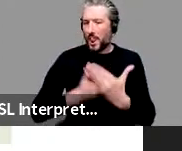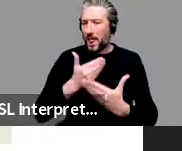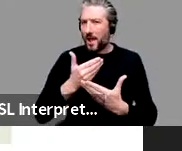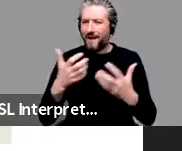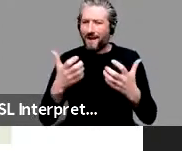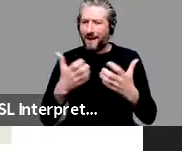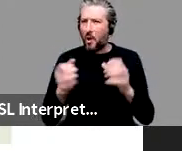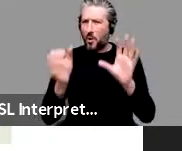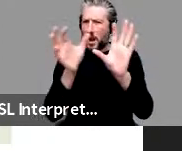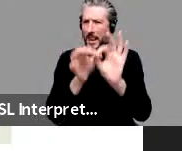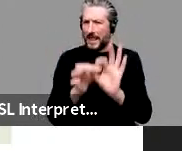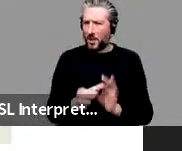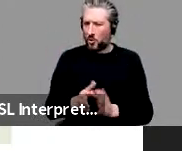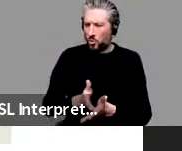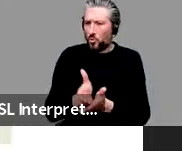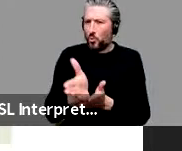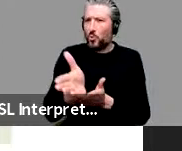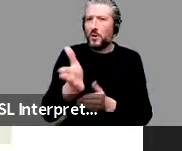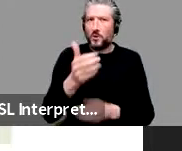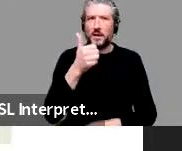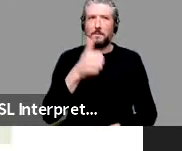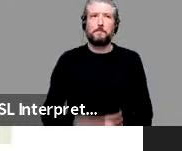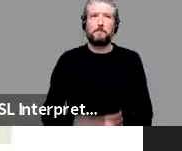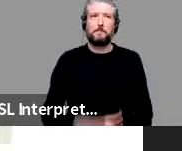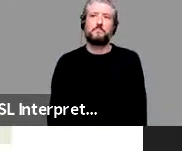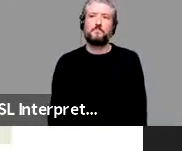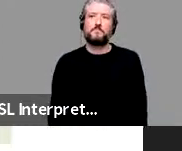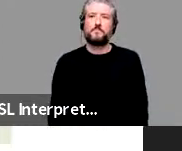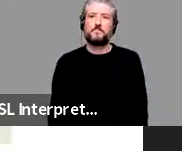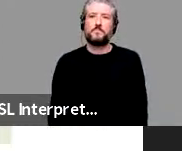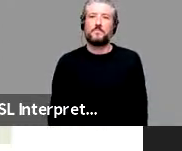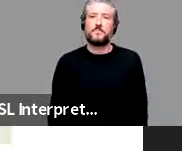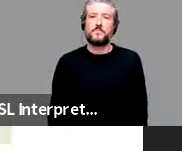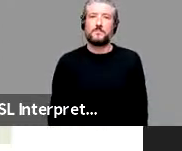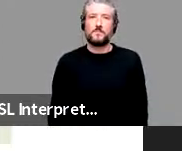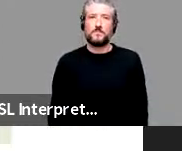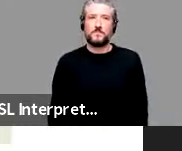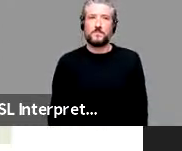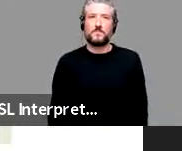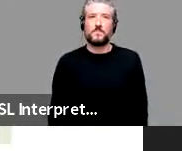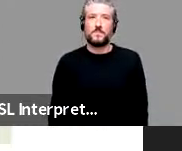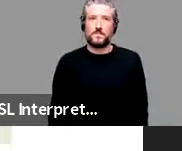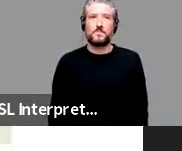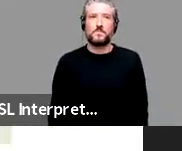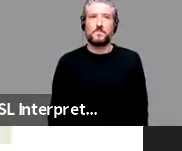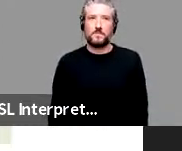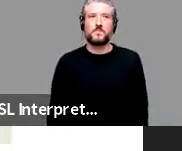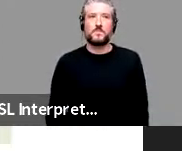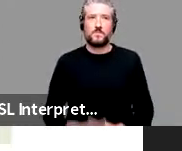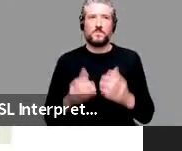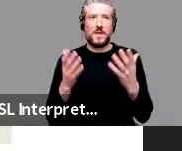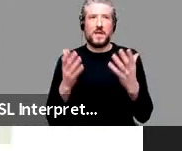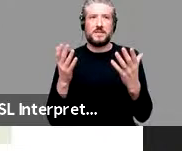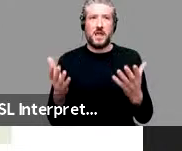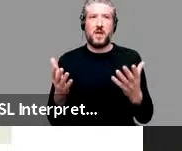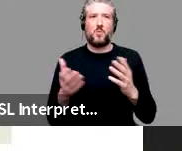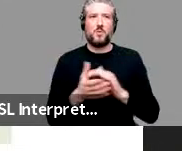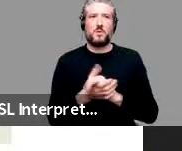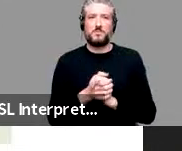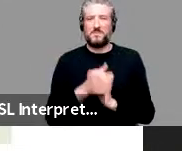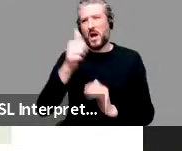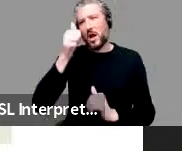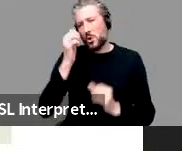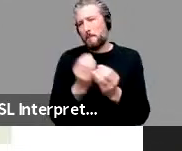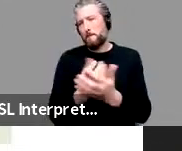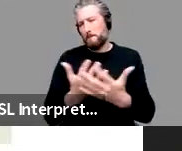as we go. So, um, we're still looking at individual words and I know many of you are interested in,